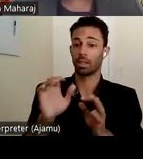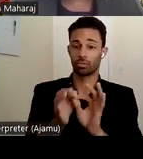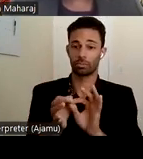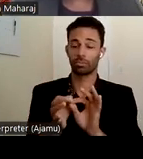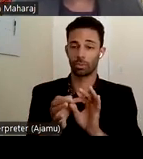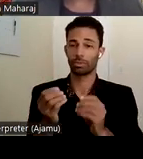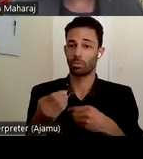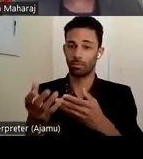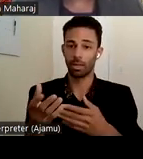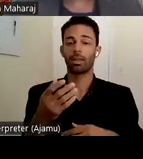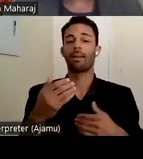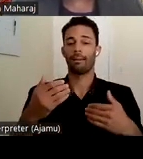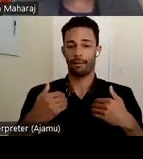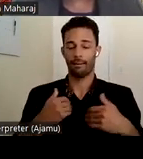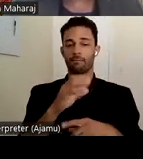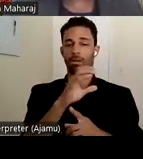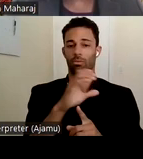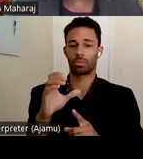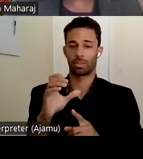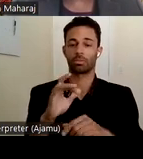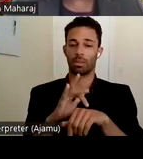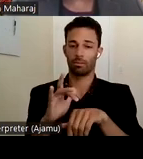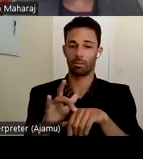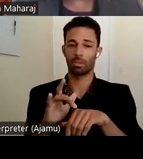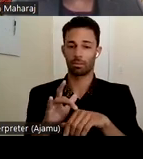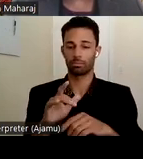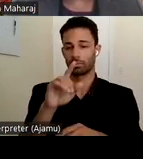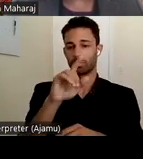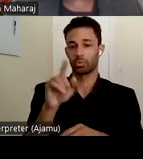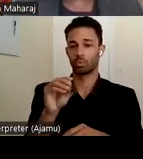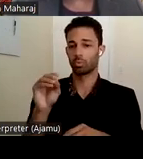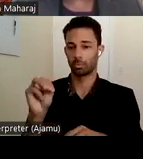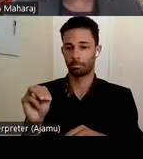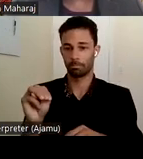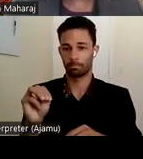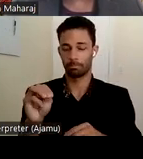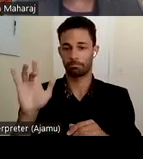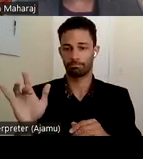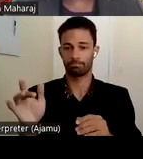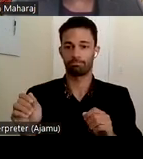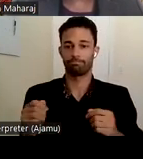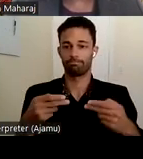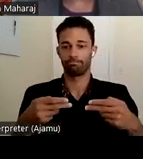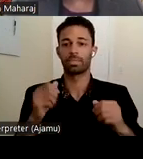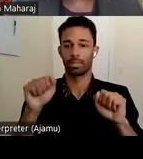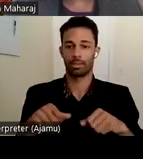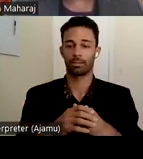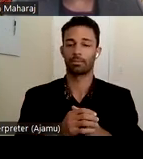have closed captioning is available via the Zoom webinars. Let's move to the next slide, please.